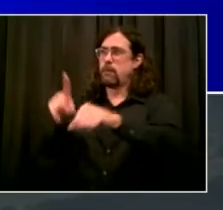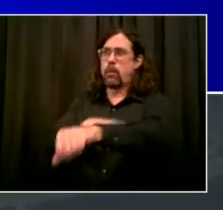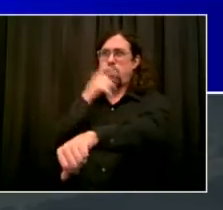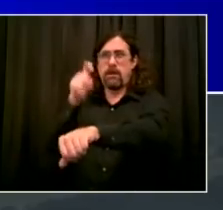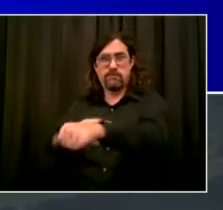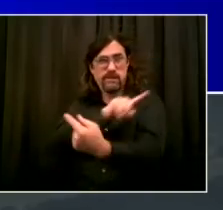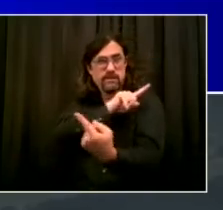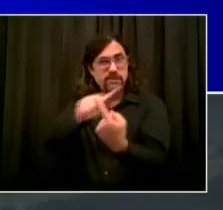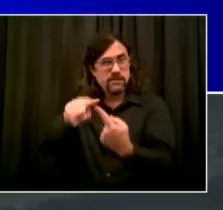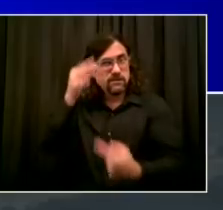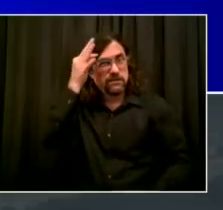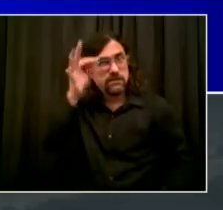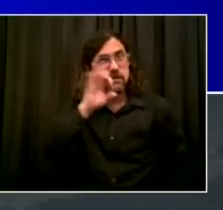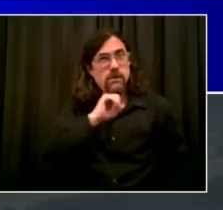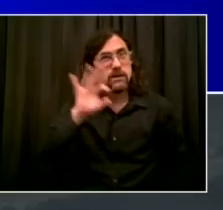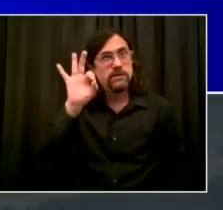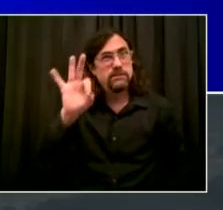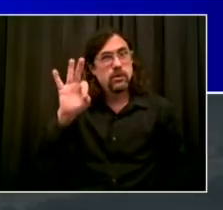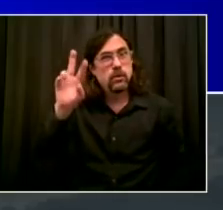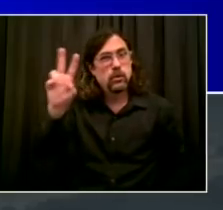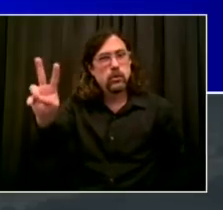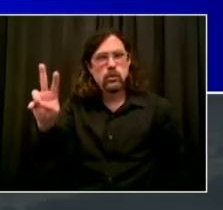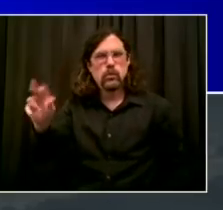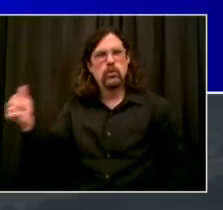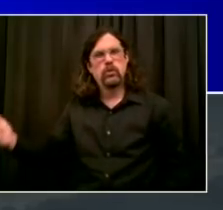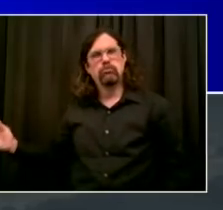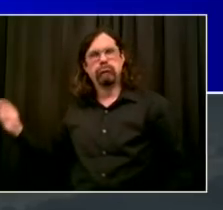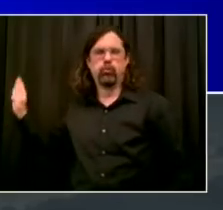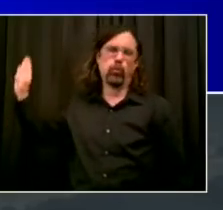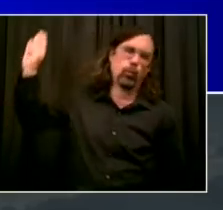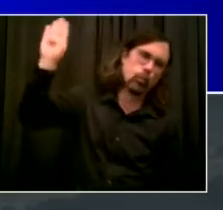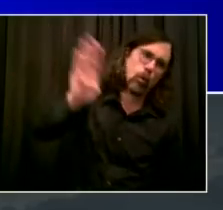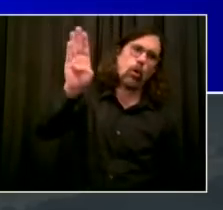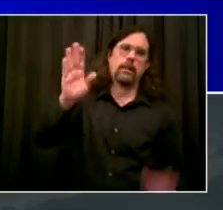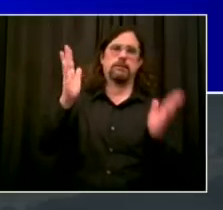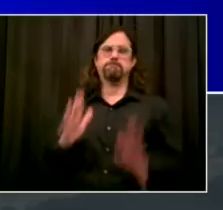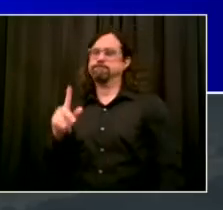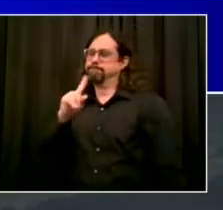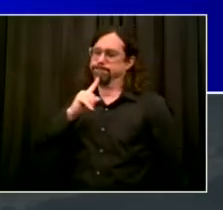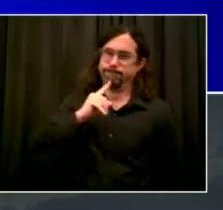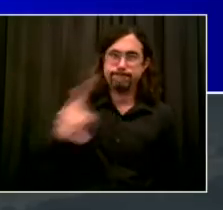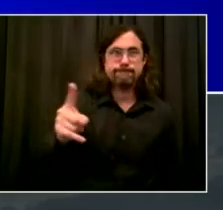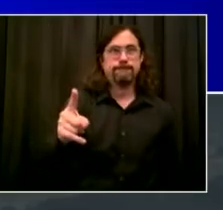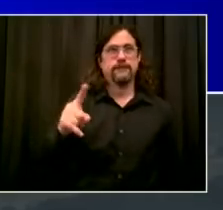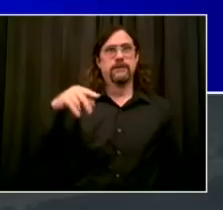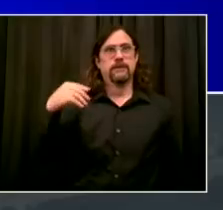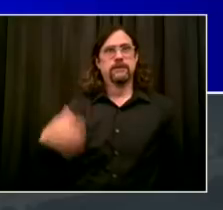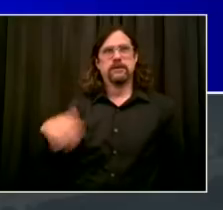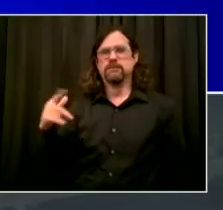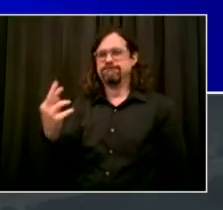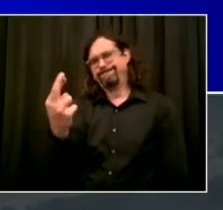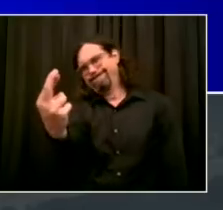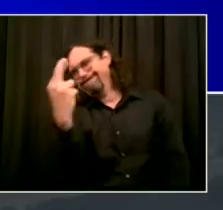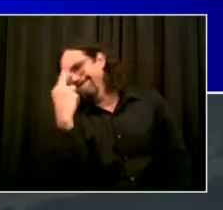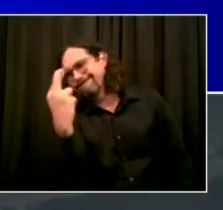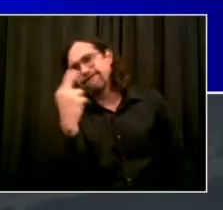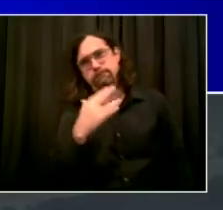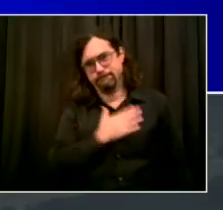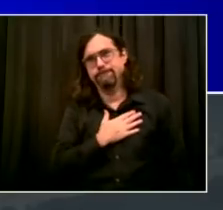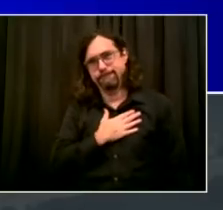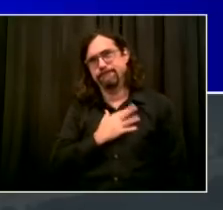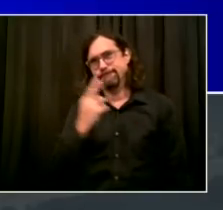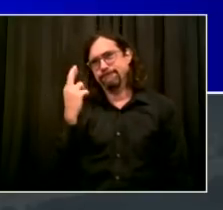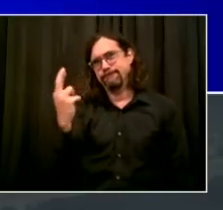family for all the wisdom I received from them over the years, all the love, all the incredible stories I heard,